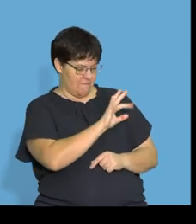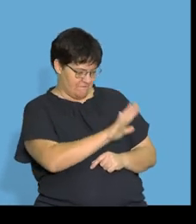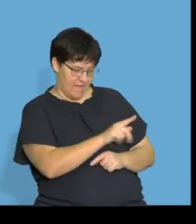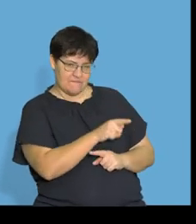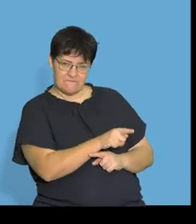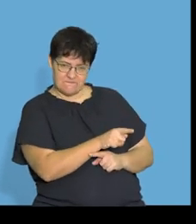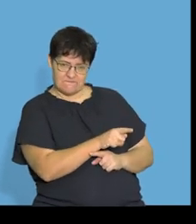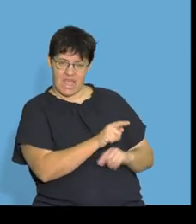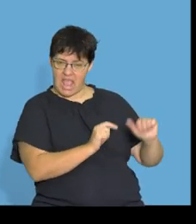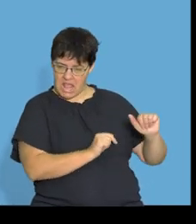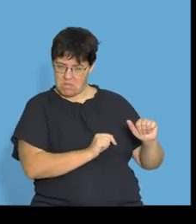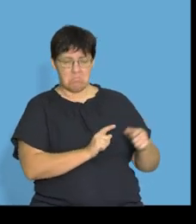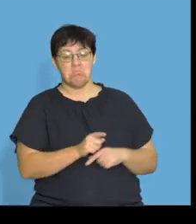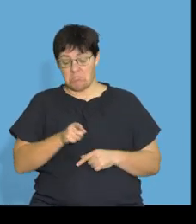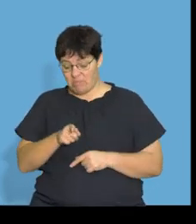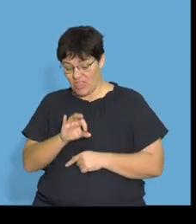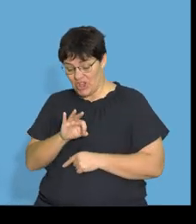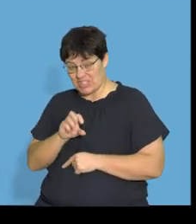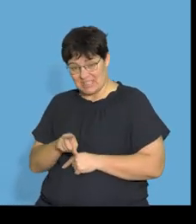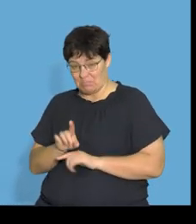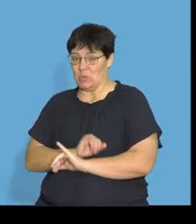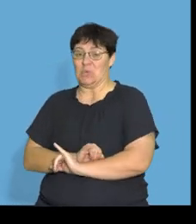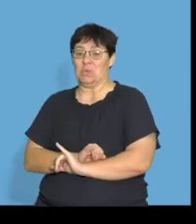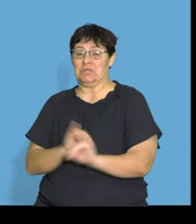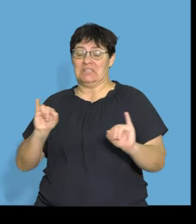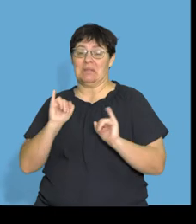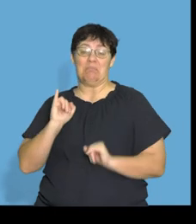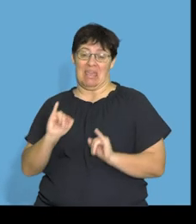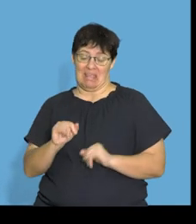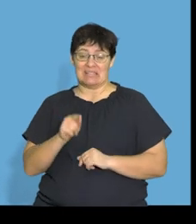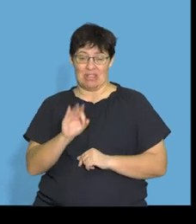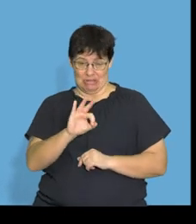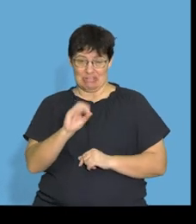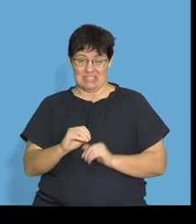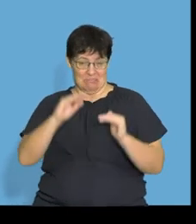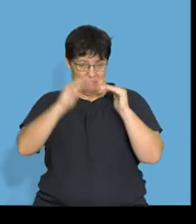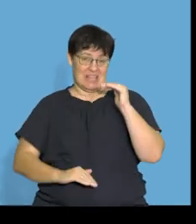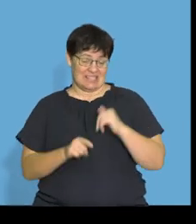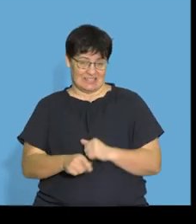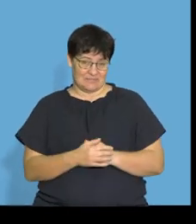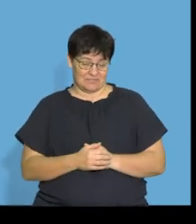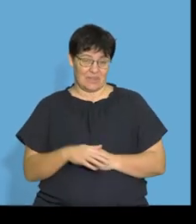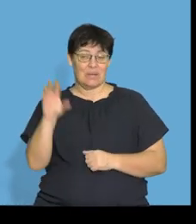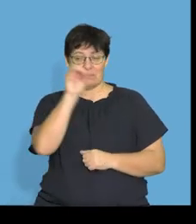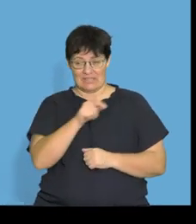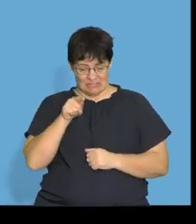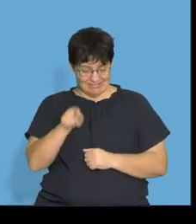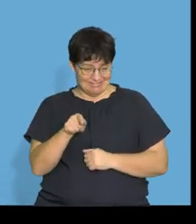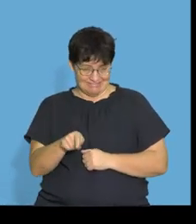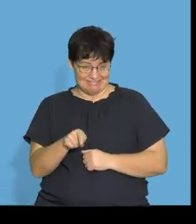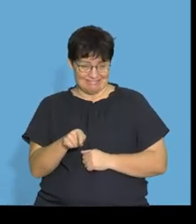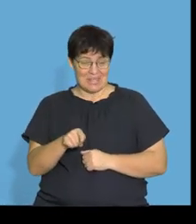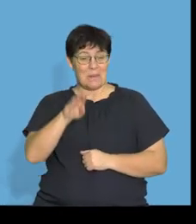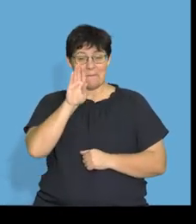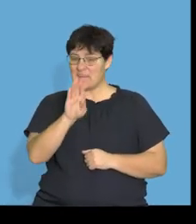35, all right, grams here, and 30 grams of, so we worked out the percentage. This